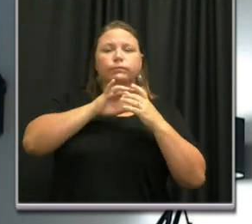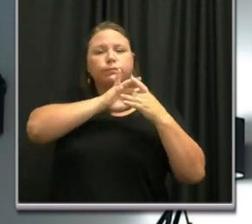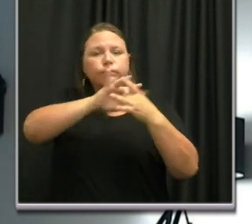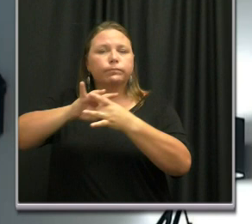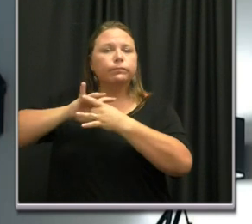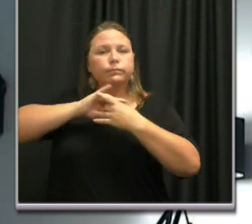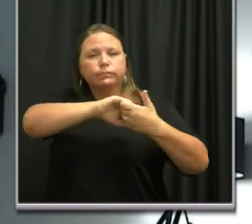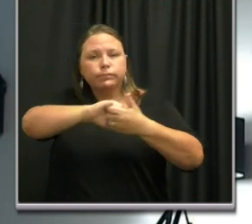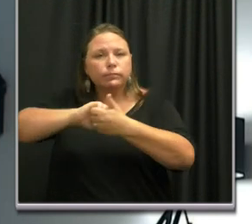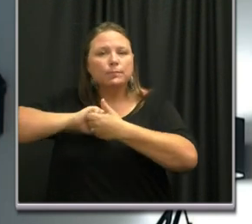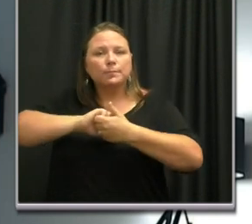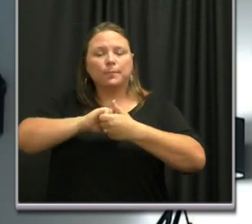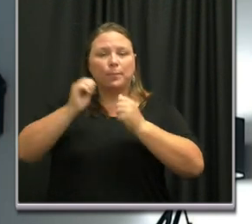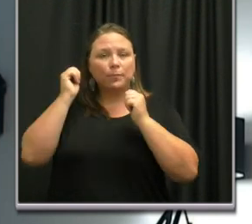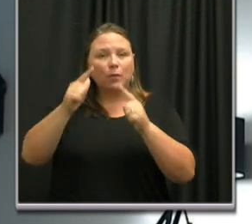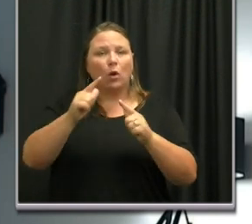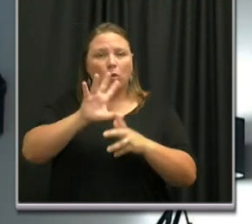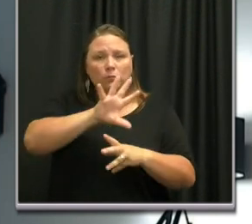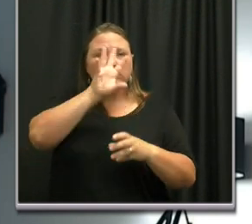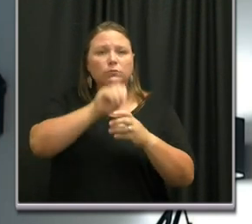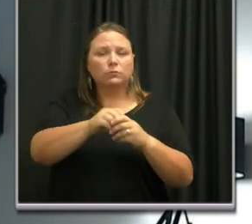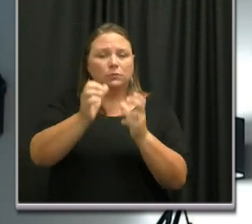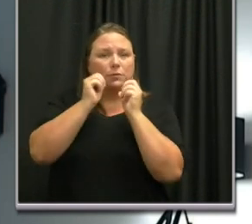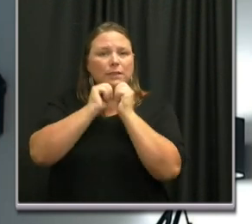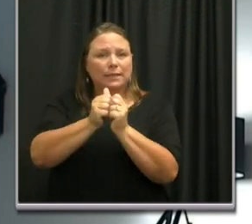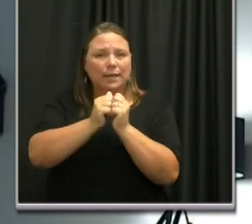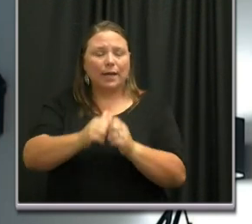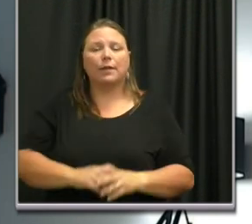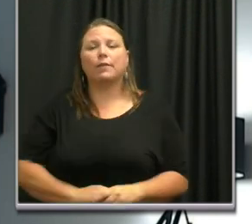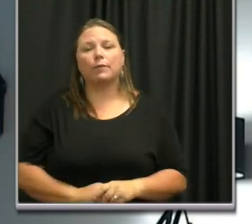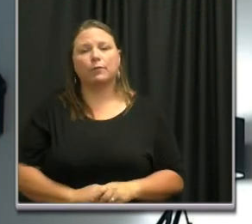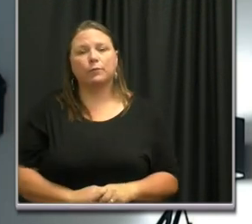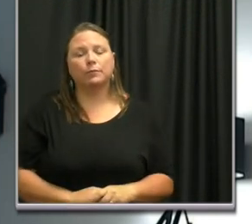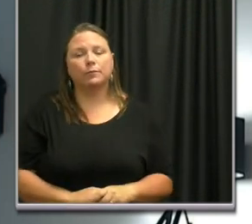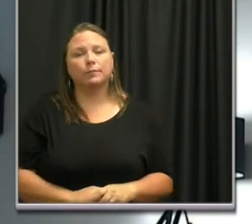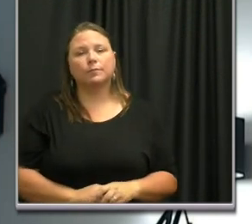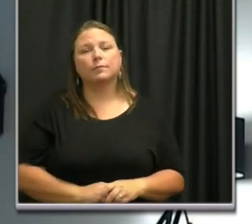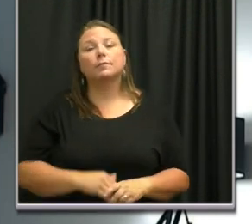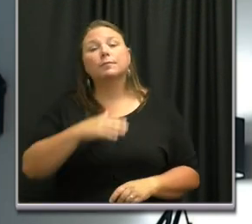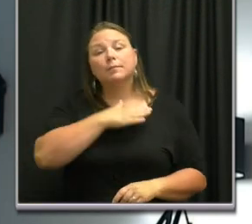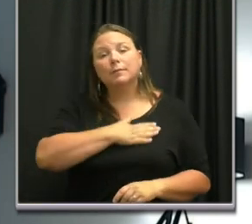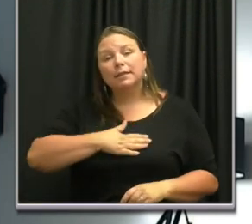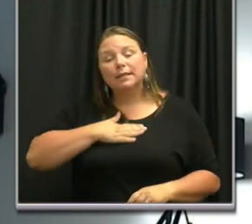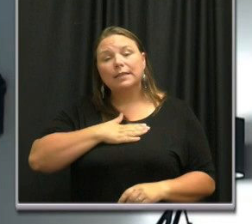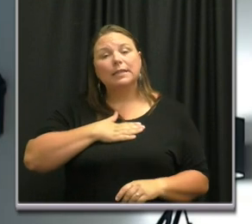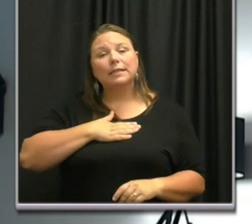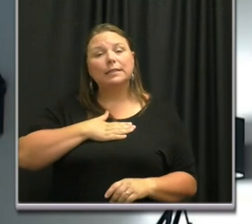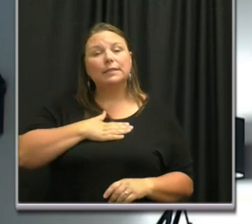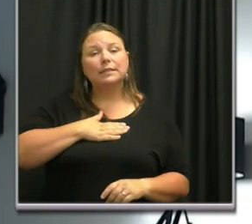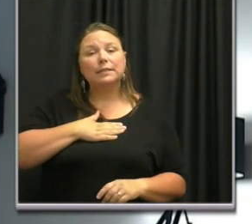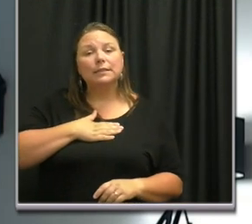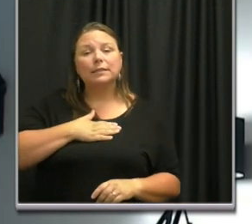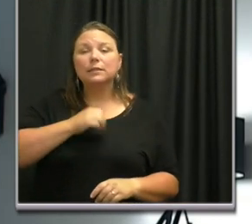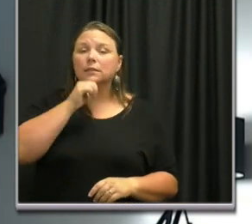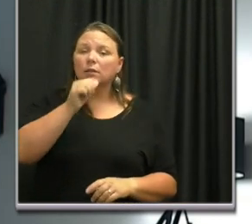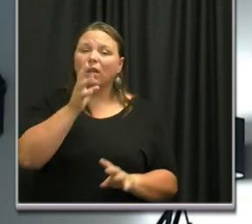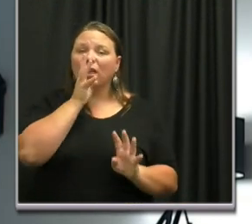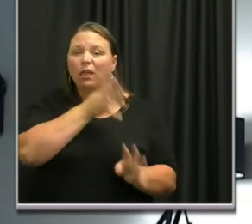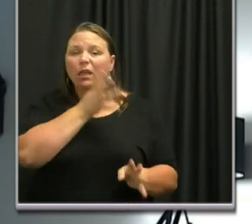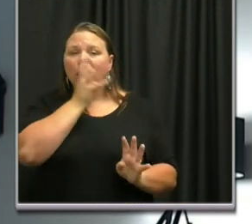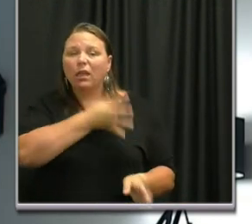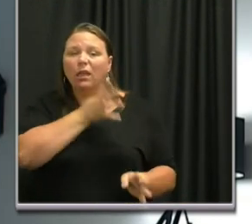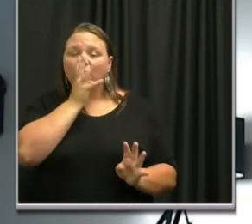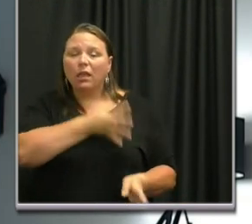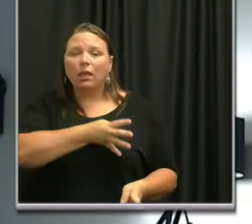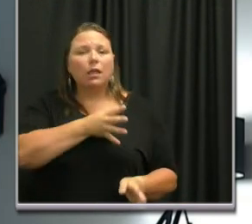We are all in this together. Please do not be coy and clever